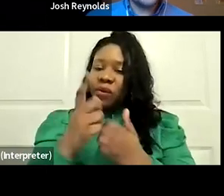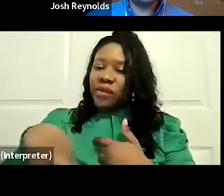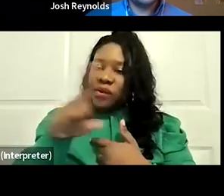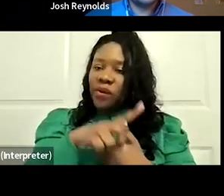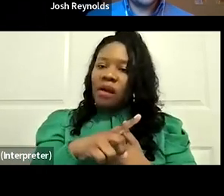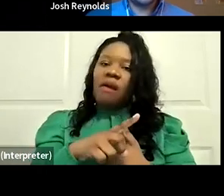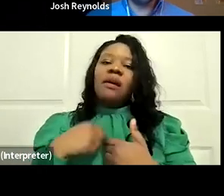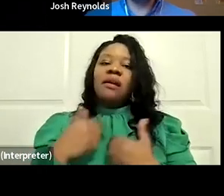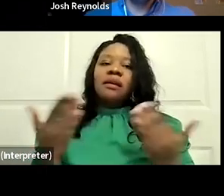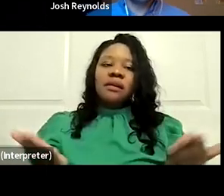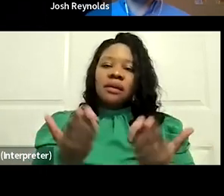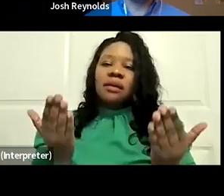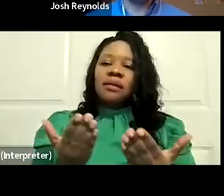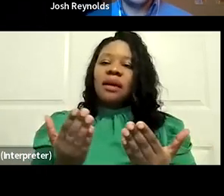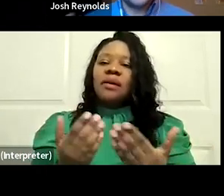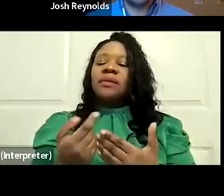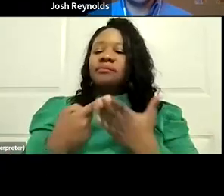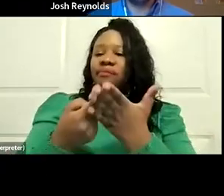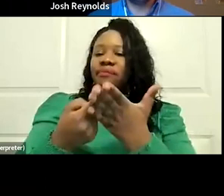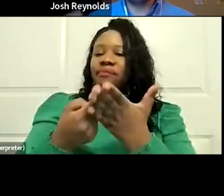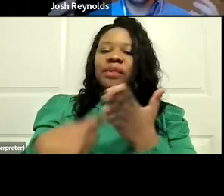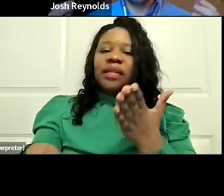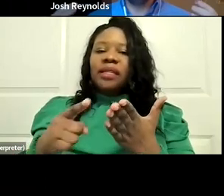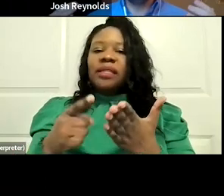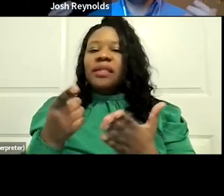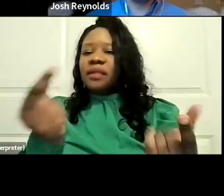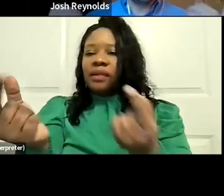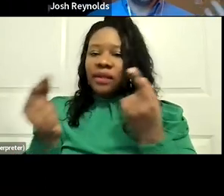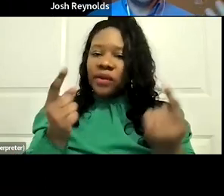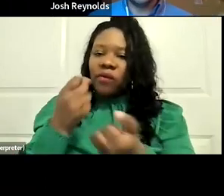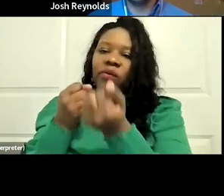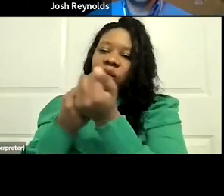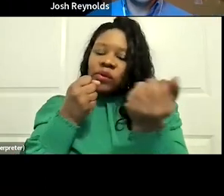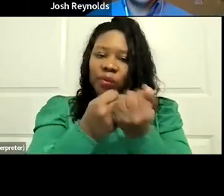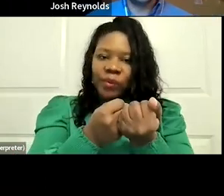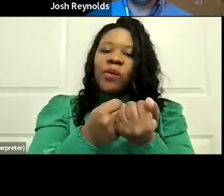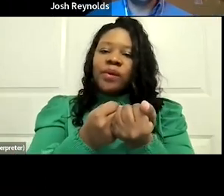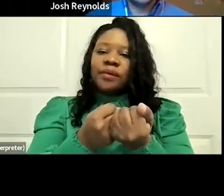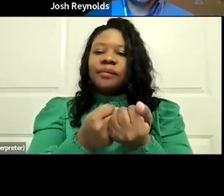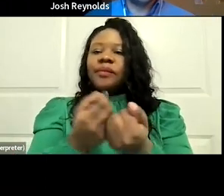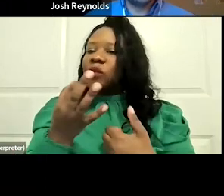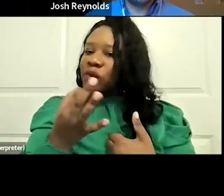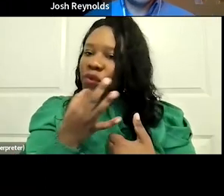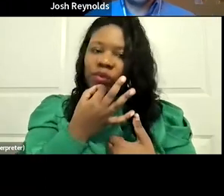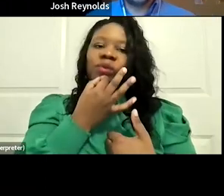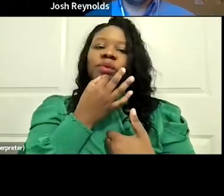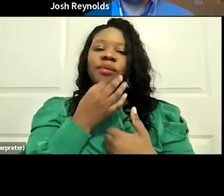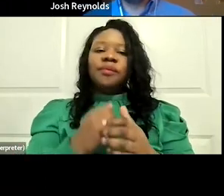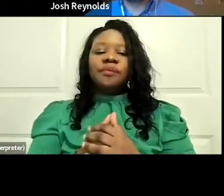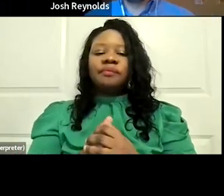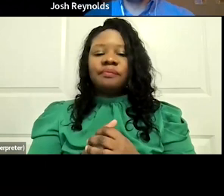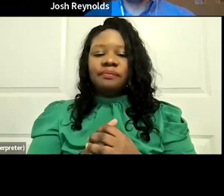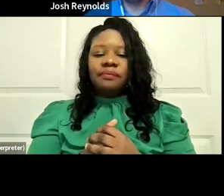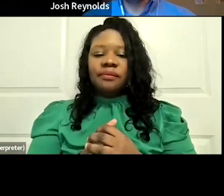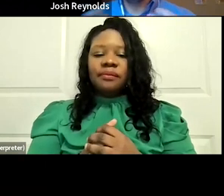So, yeah, I'm here to talk about what you can be doing as an advocate starting yesterday, really. So right off the bat,